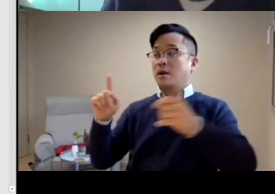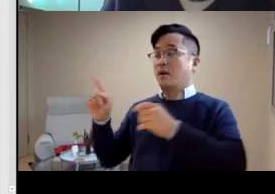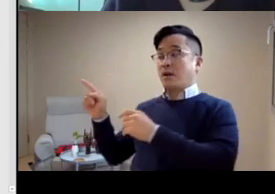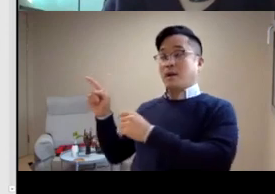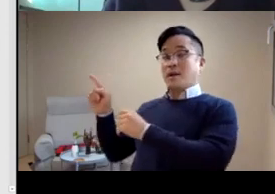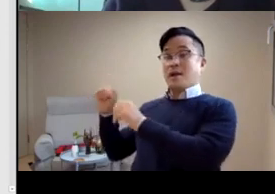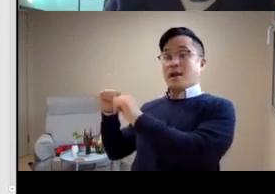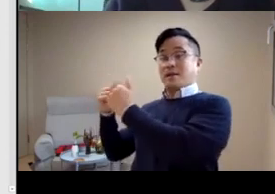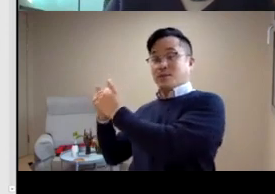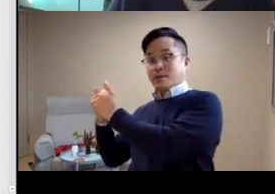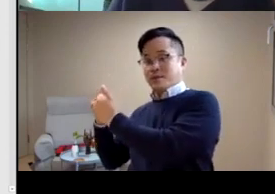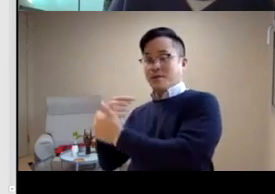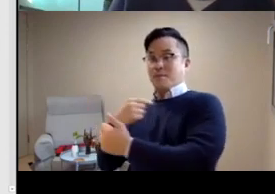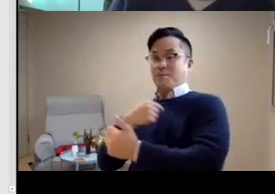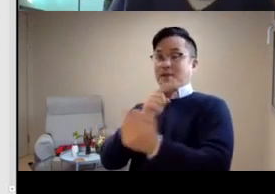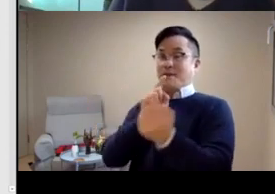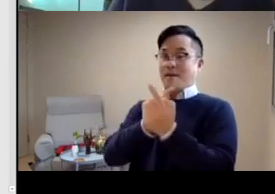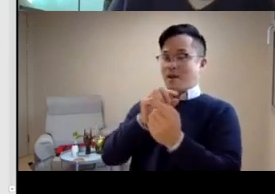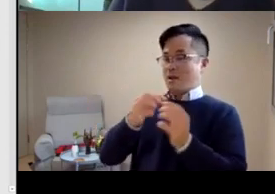which we're going to be talking about.